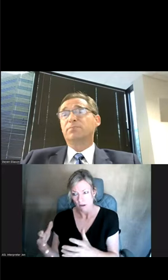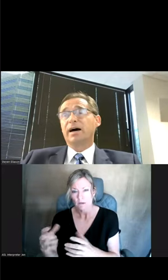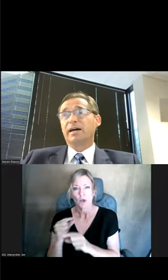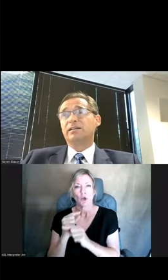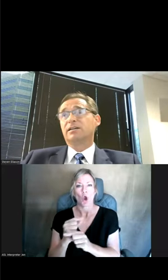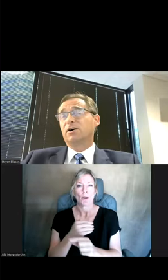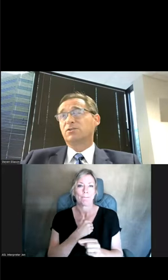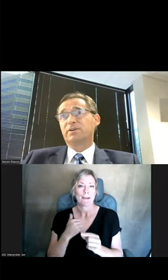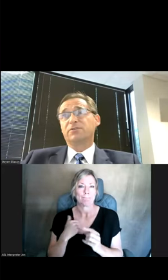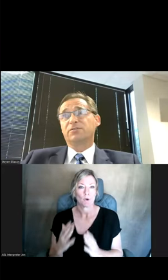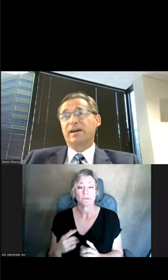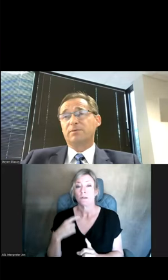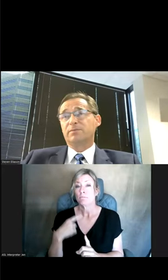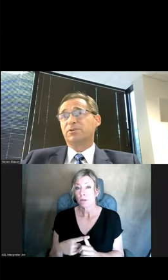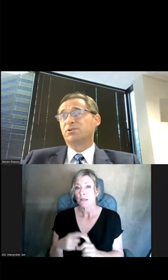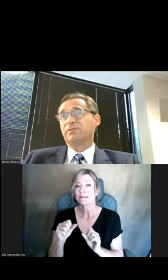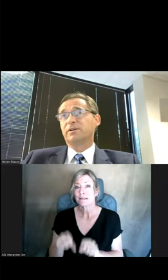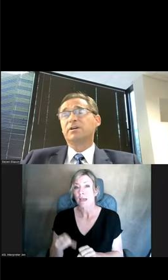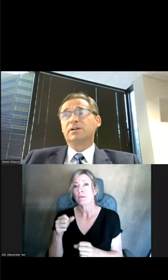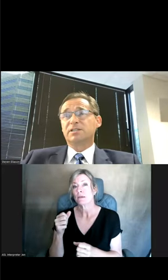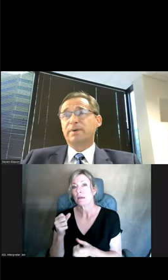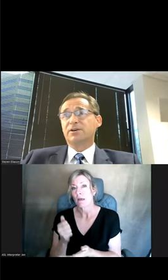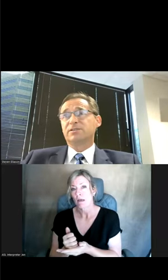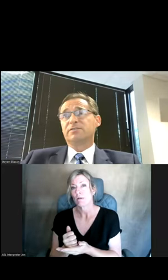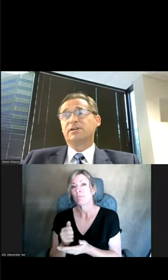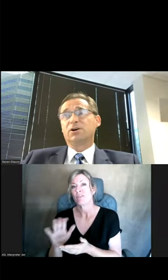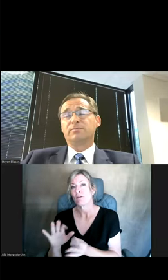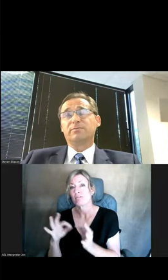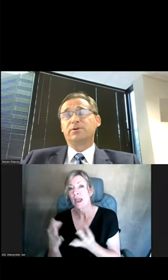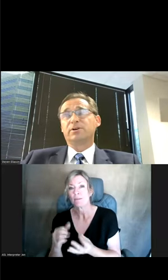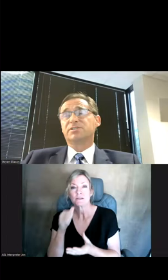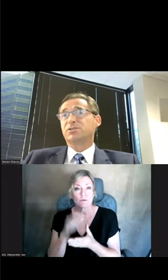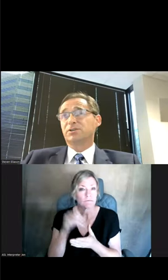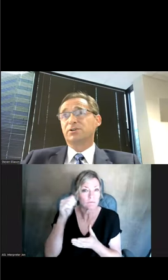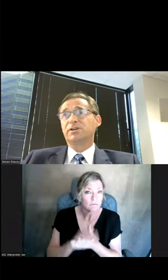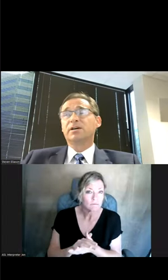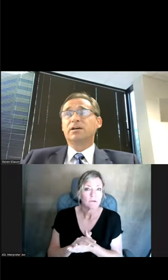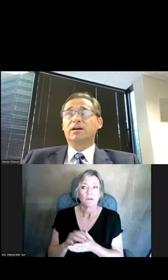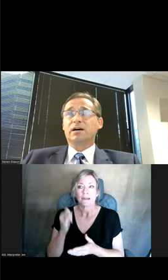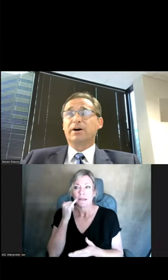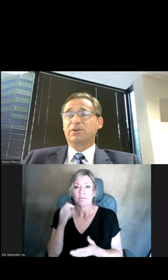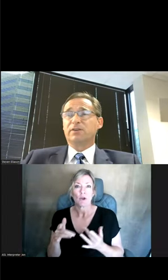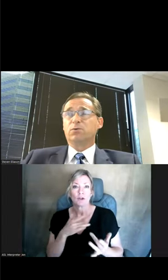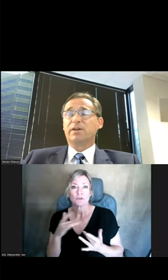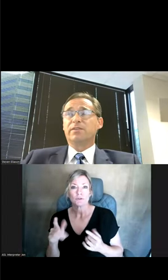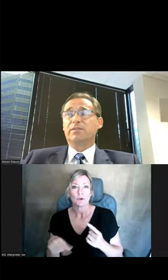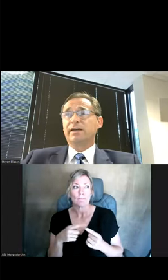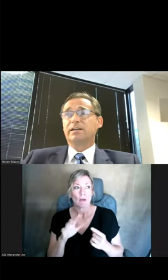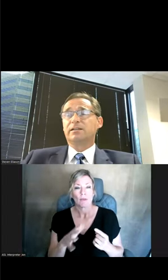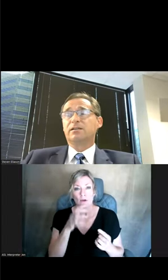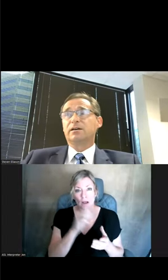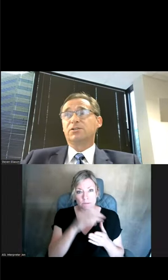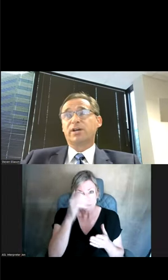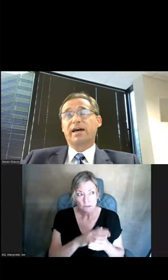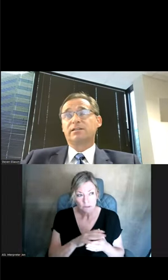members, but it can also be for their family members. So if a spouse of a Guard member is concerned about their loved one, they